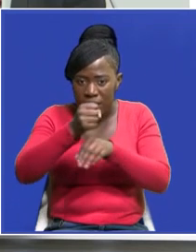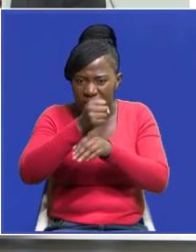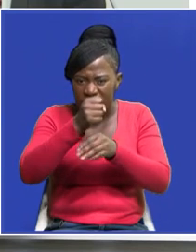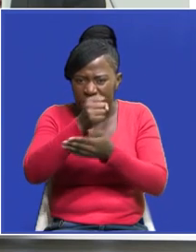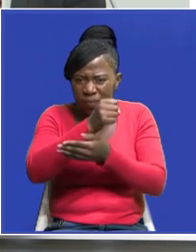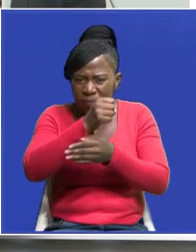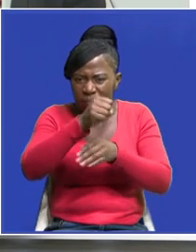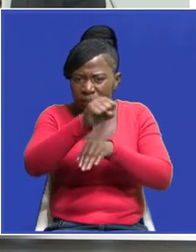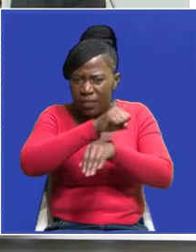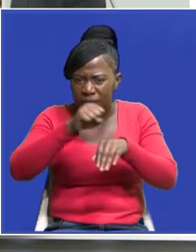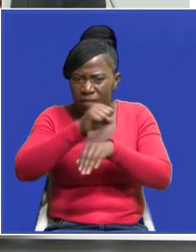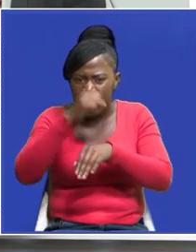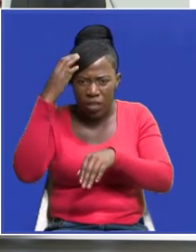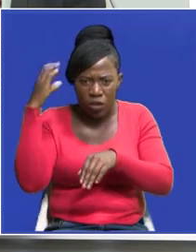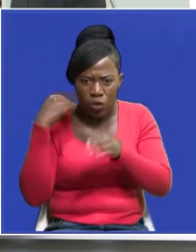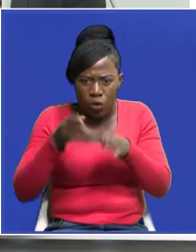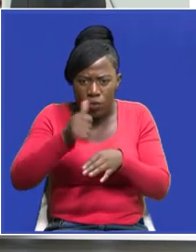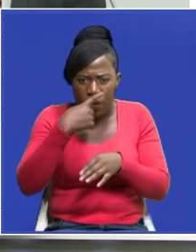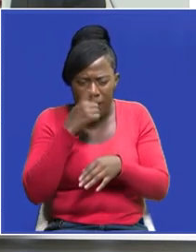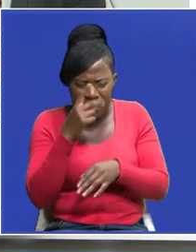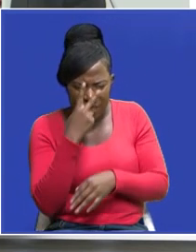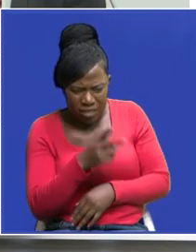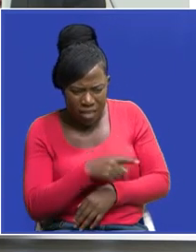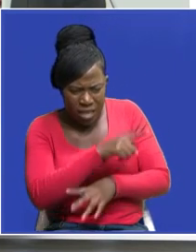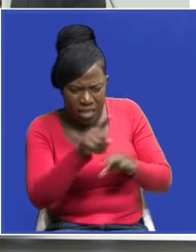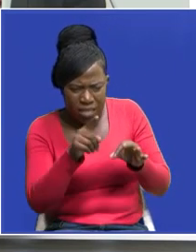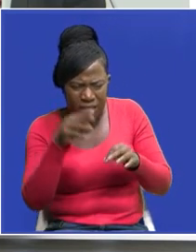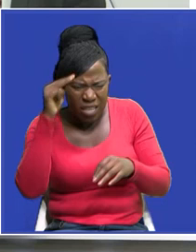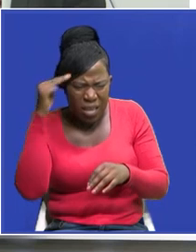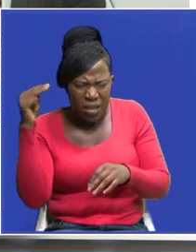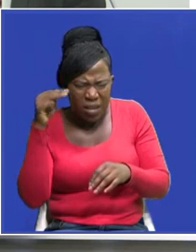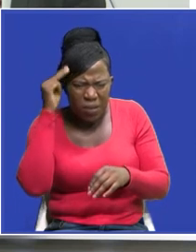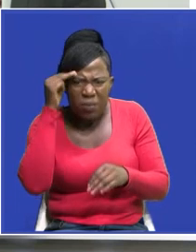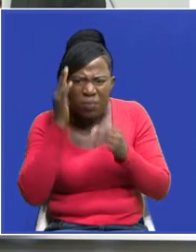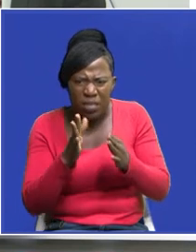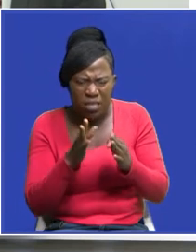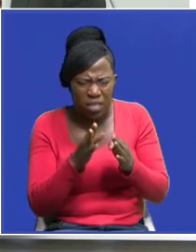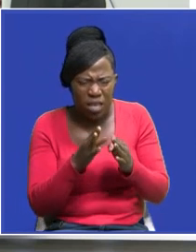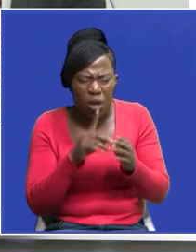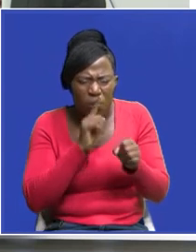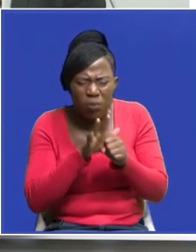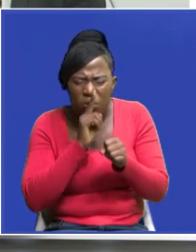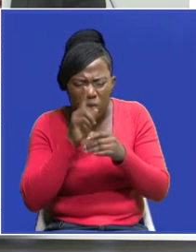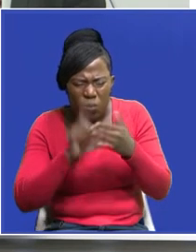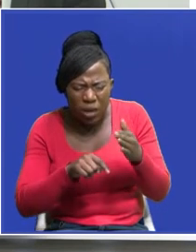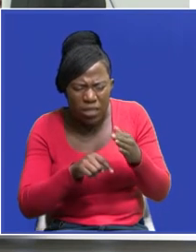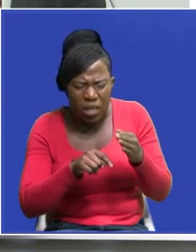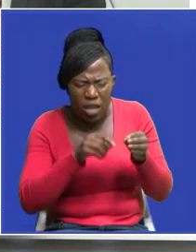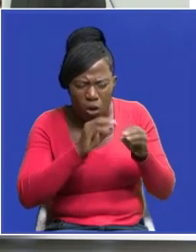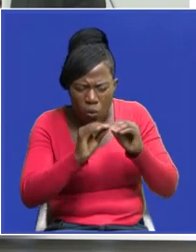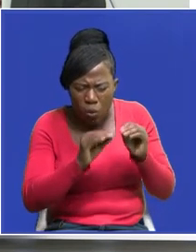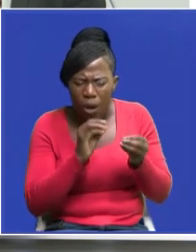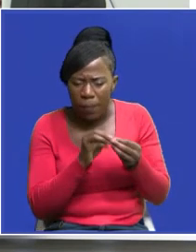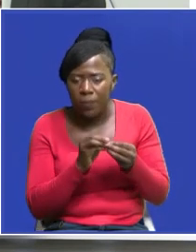the areas which require improvement in their ministries in line with the upnd manifesto as per presidential directive